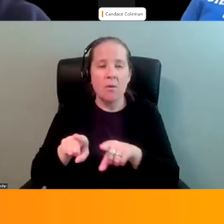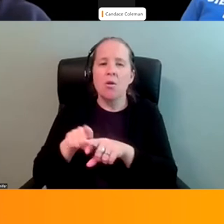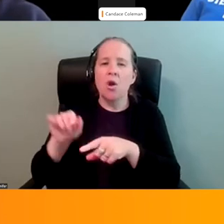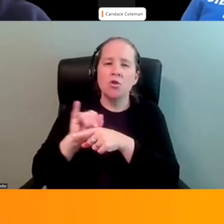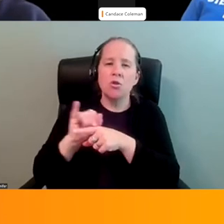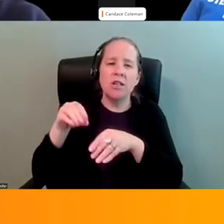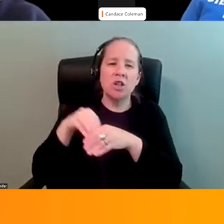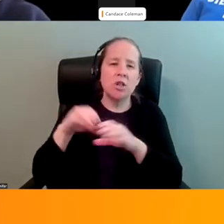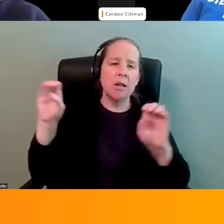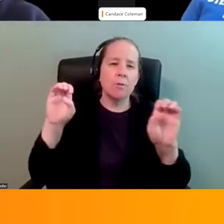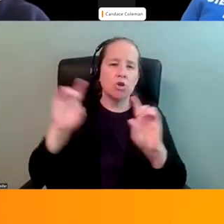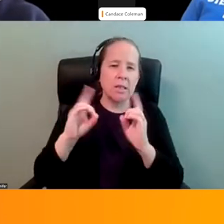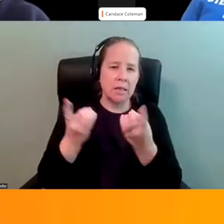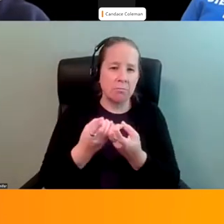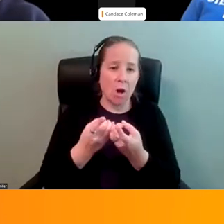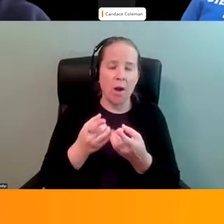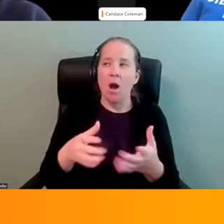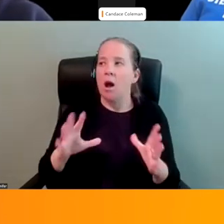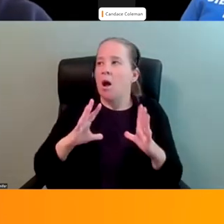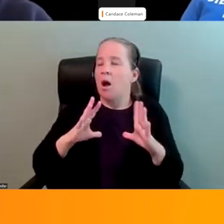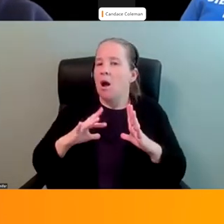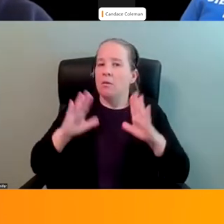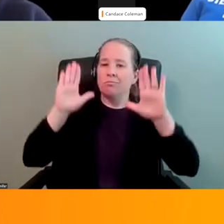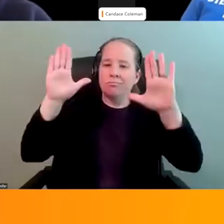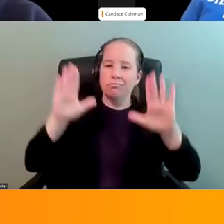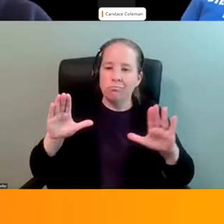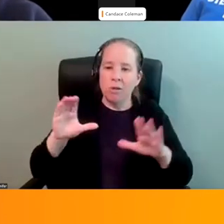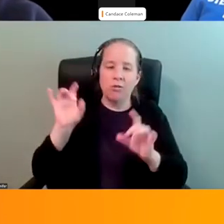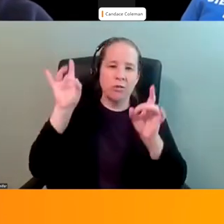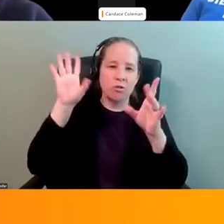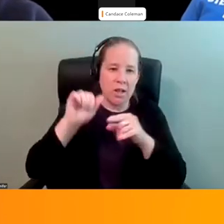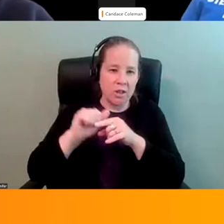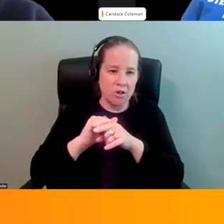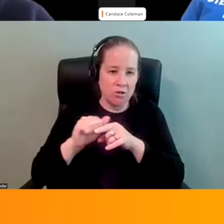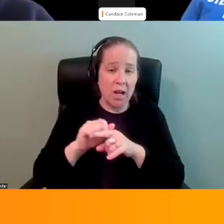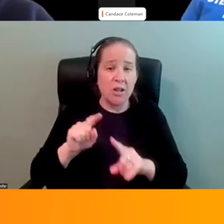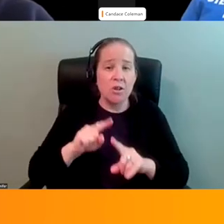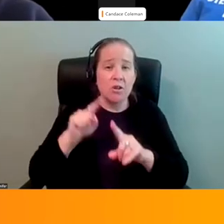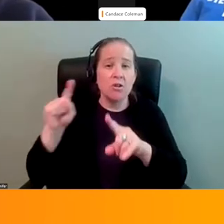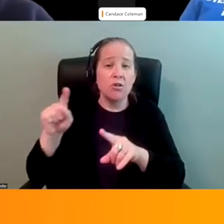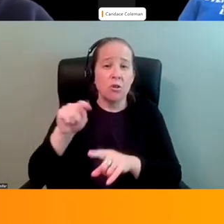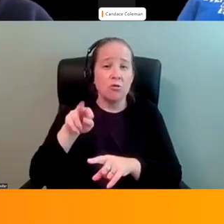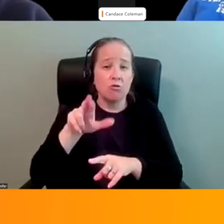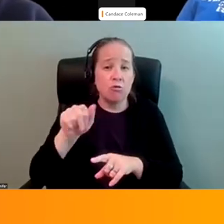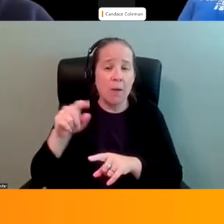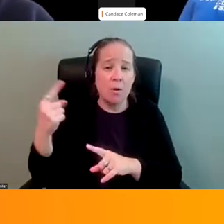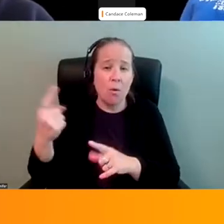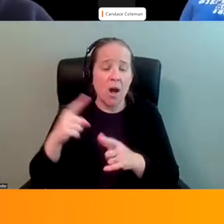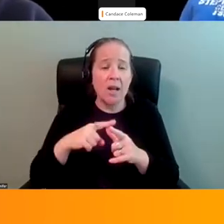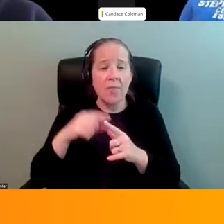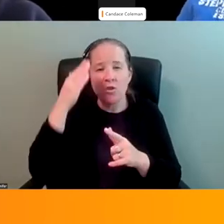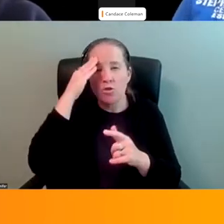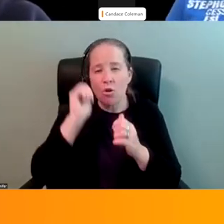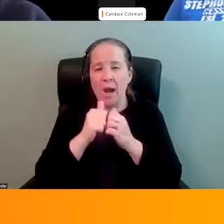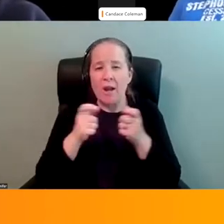emergency departments. That is fantastic crisis training. You go to a trauma one emergency department and you will know how to deal with crisis.